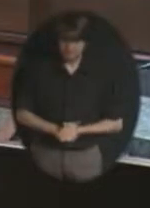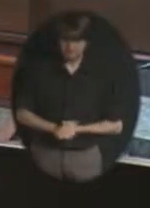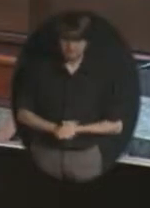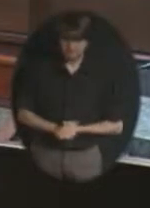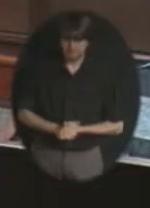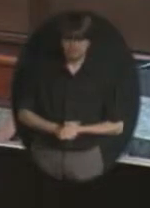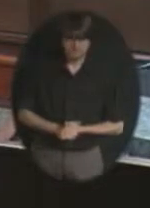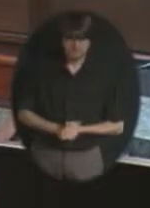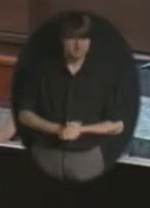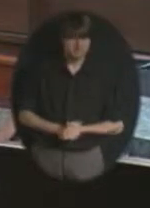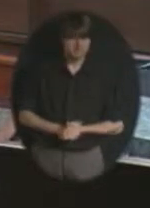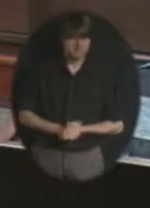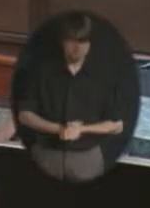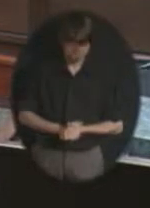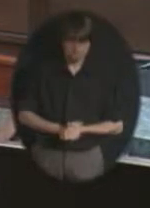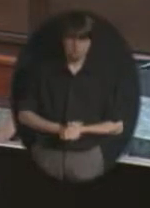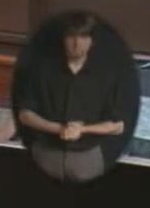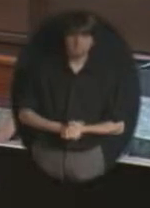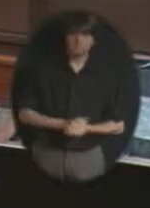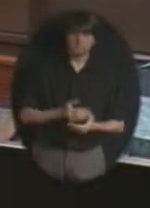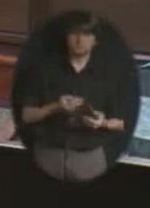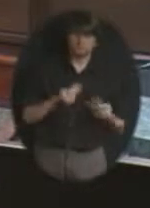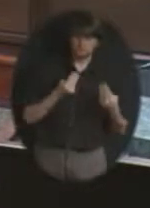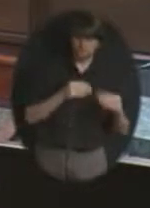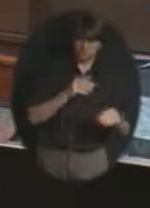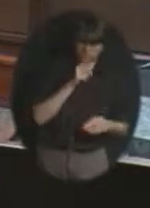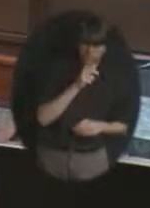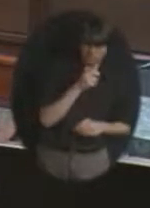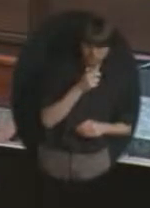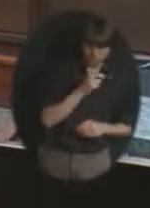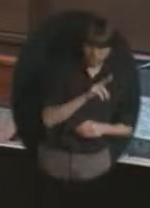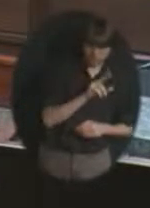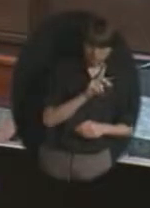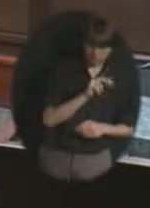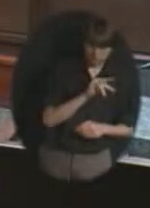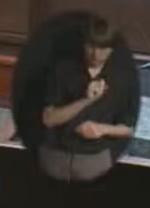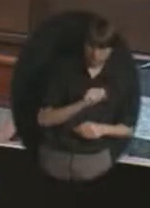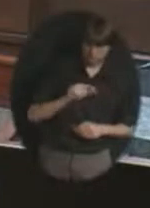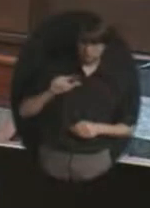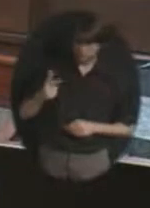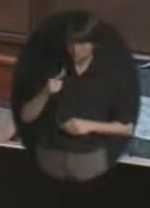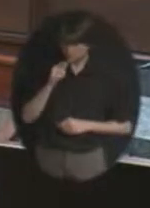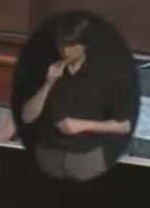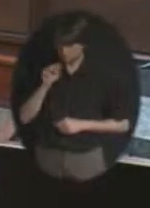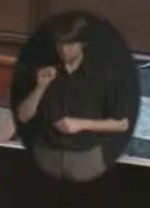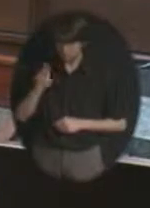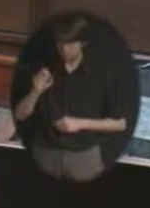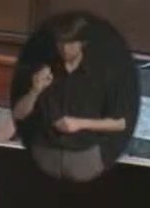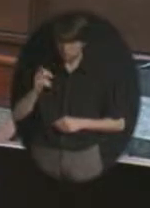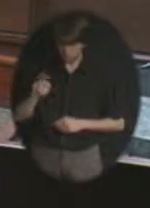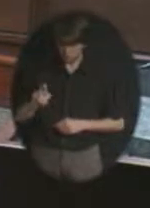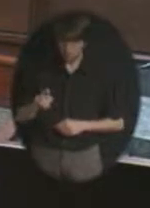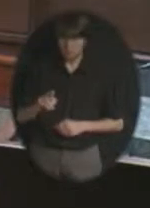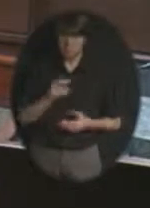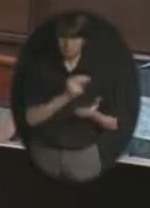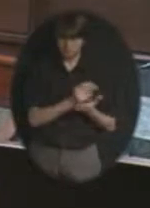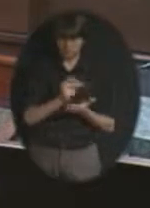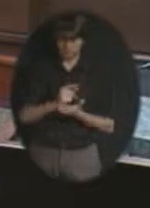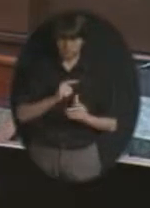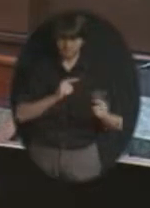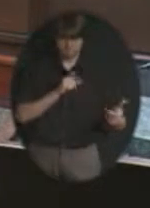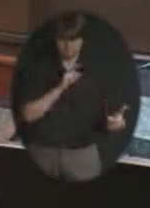Ms. Hibbs, I have a motion by Dr. Daniels and a second by Mr. Scheer. Would you call the roll, please? Yes. Mr. Scheer? Yes. Mr. Polin? Yes.